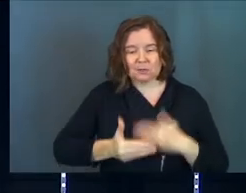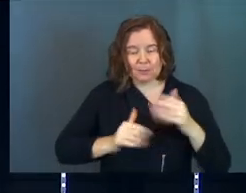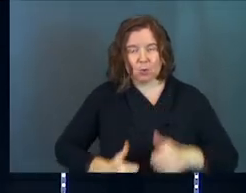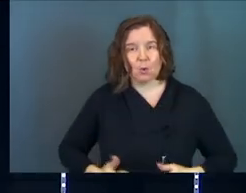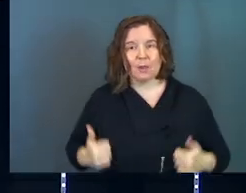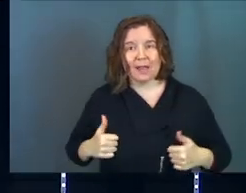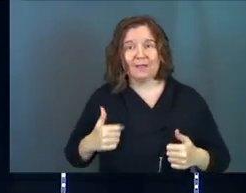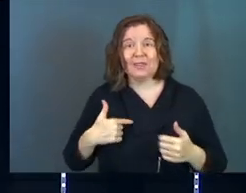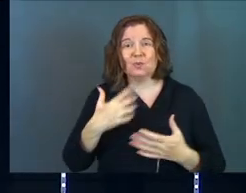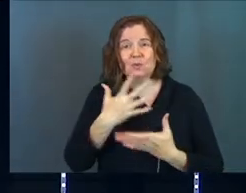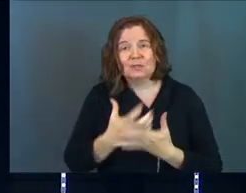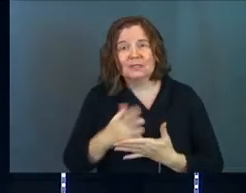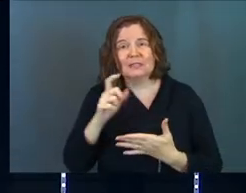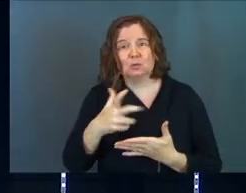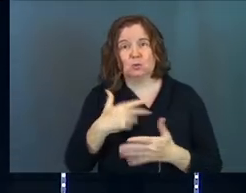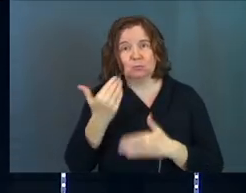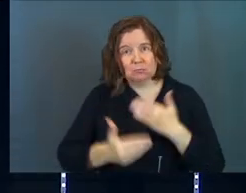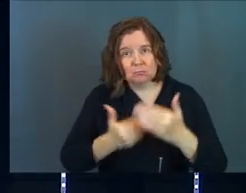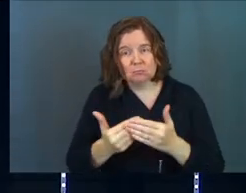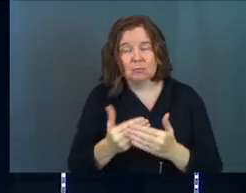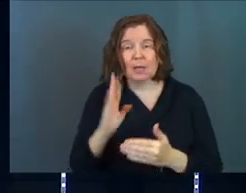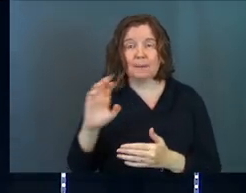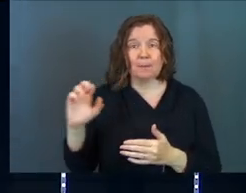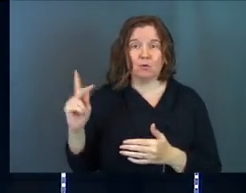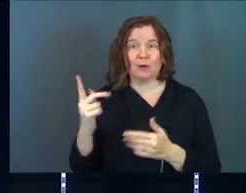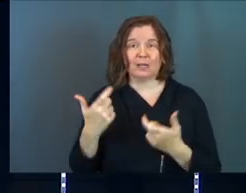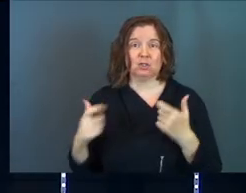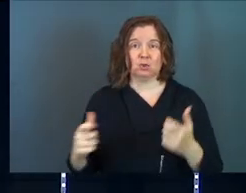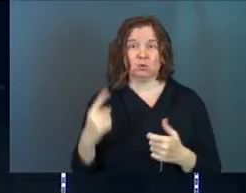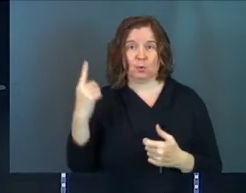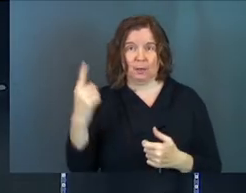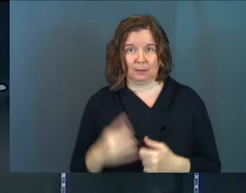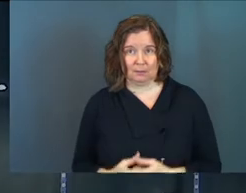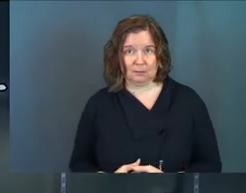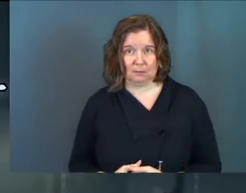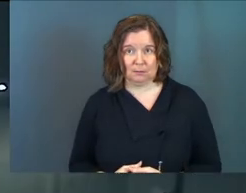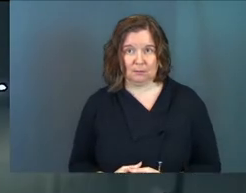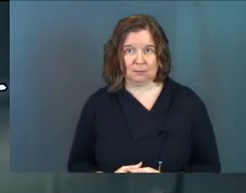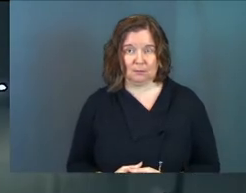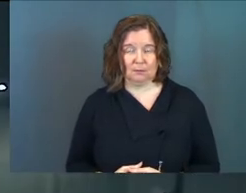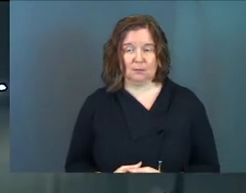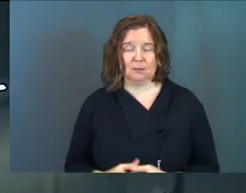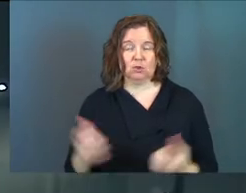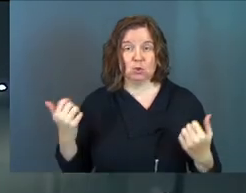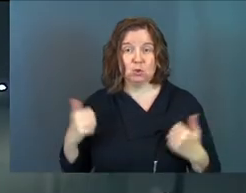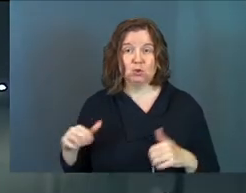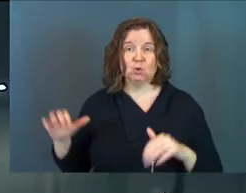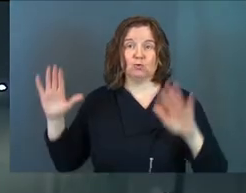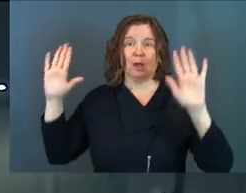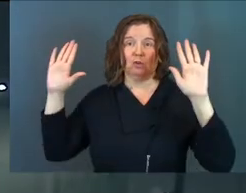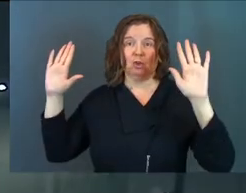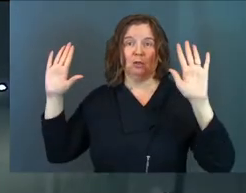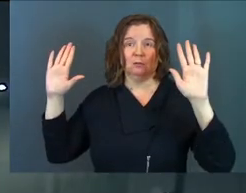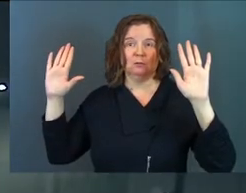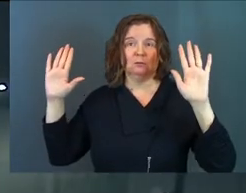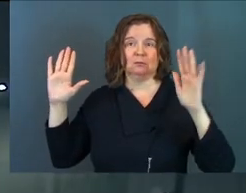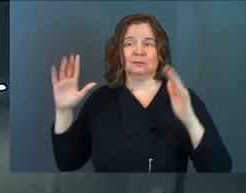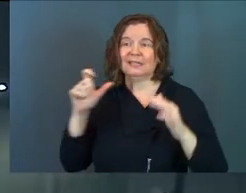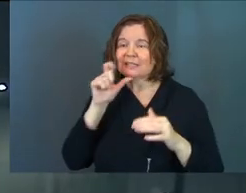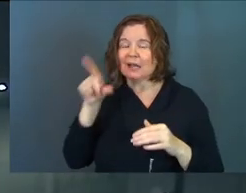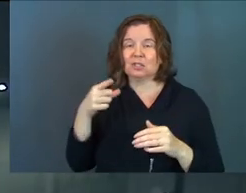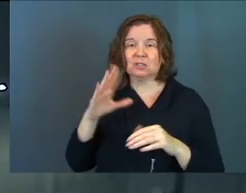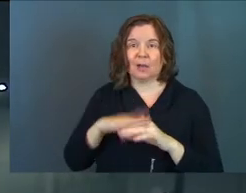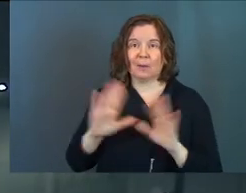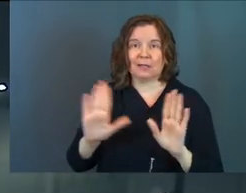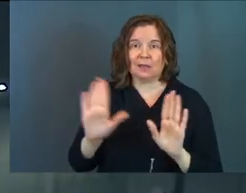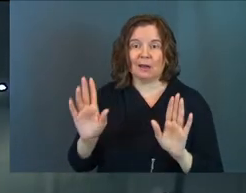in your life that you desperately need to take and barak is a huge one to surrender. It's not